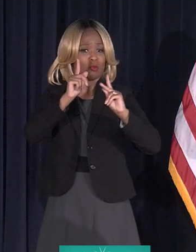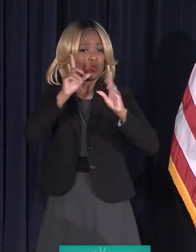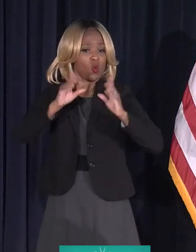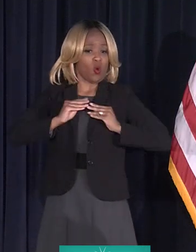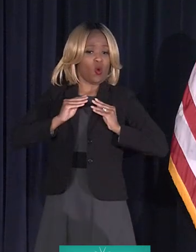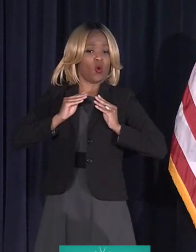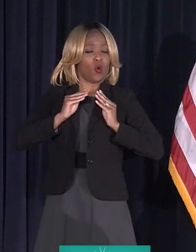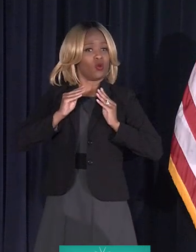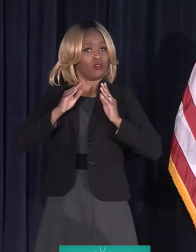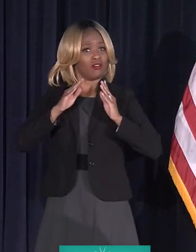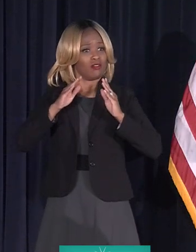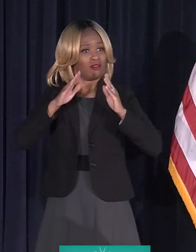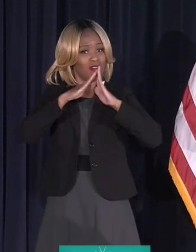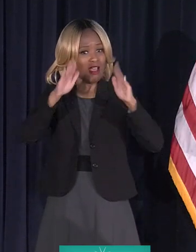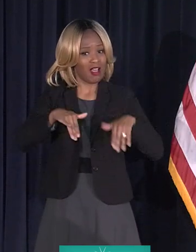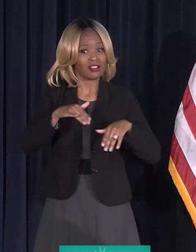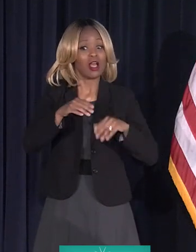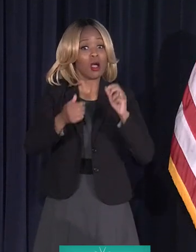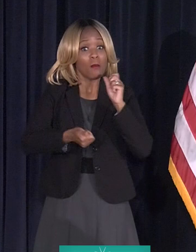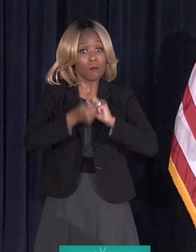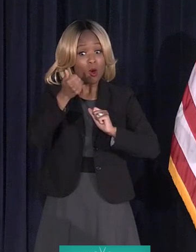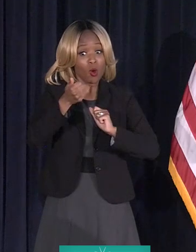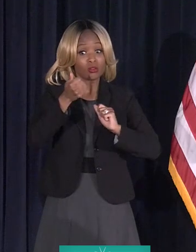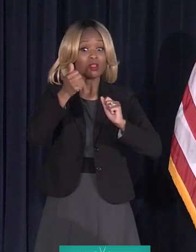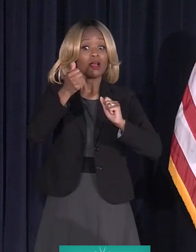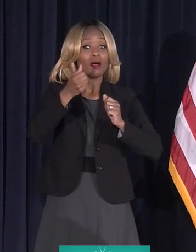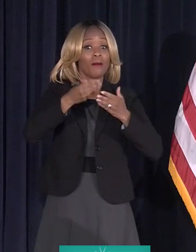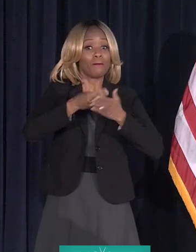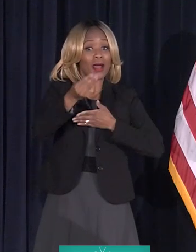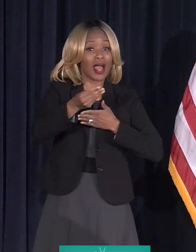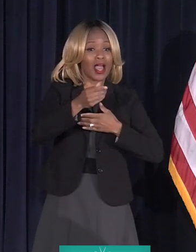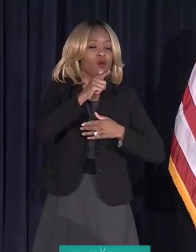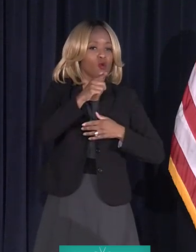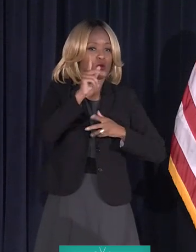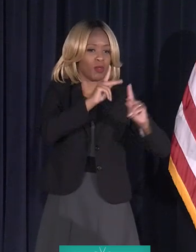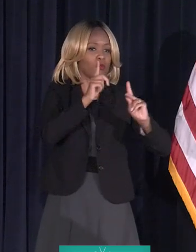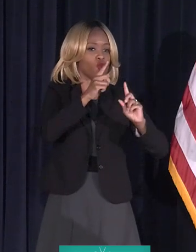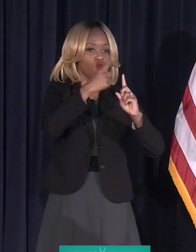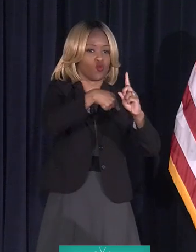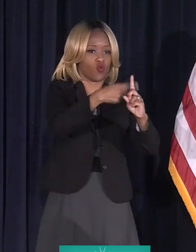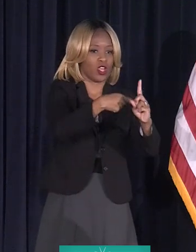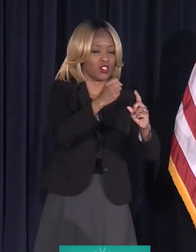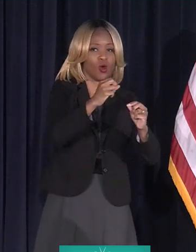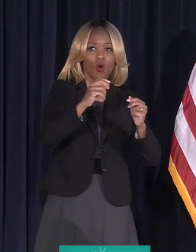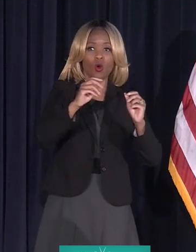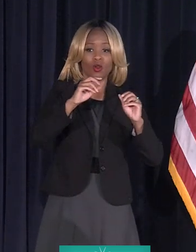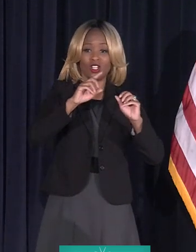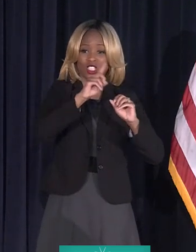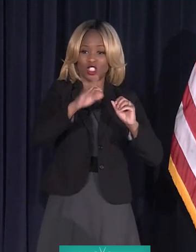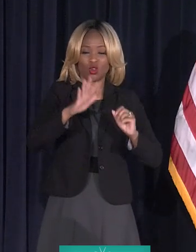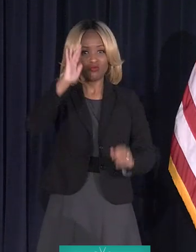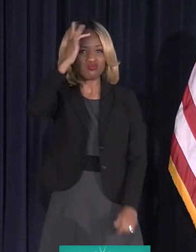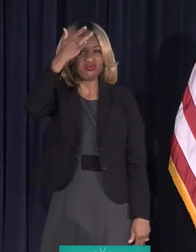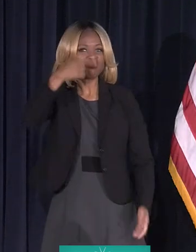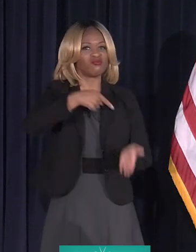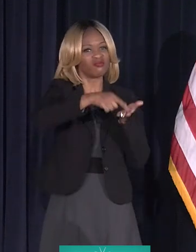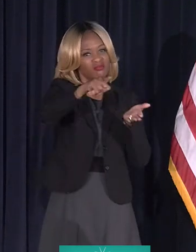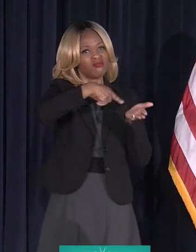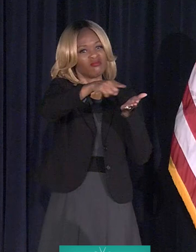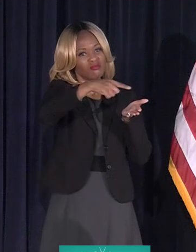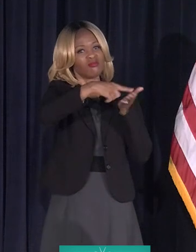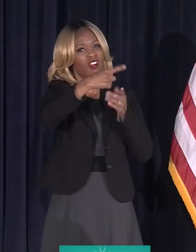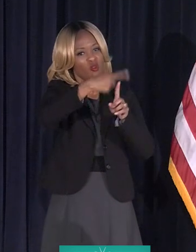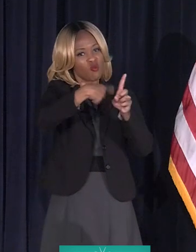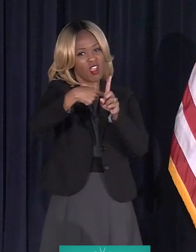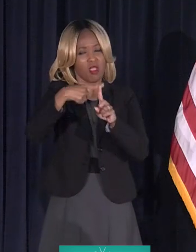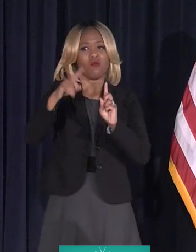that are being bought are bought by renters in Detroit. So Detroiters are tired of paying $800 or $1,000 a month in rent. And they realize, I